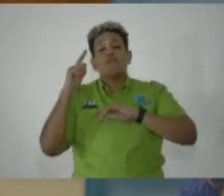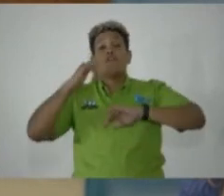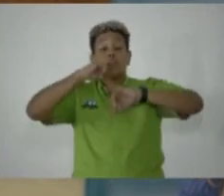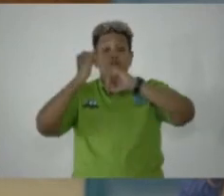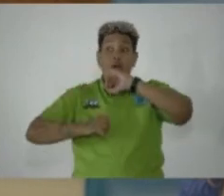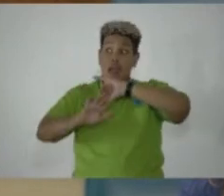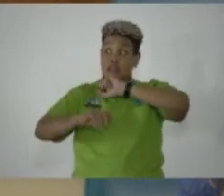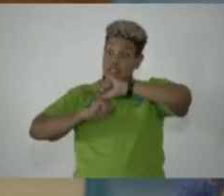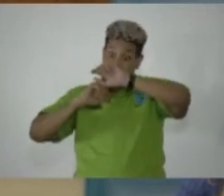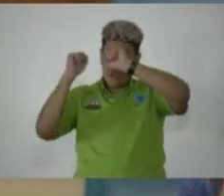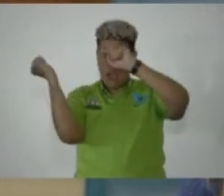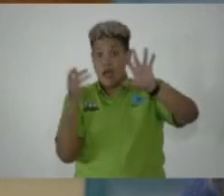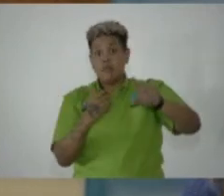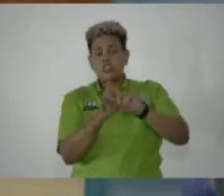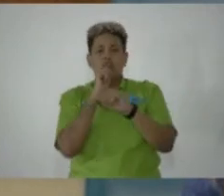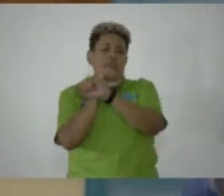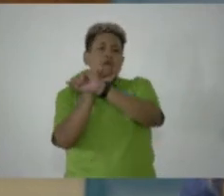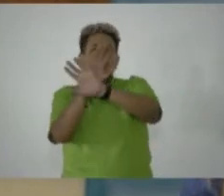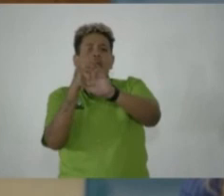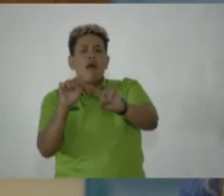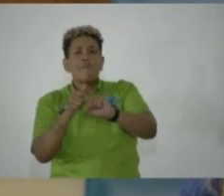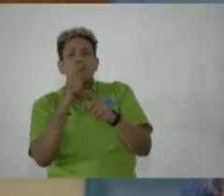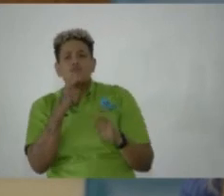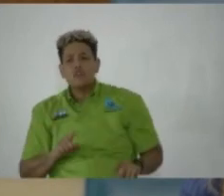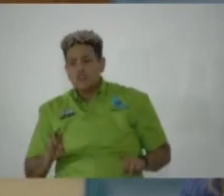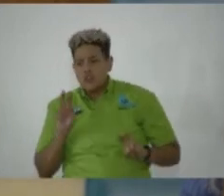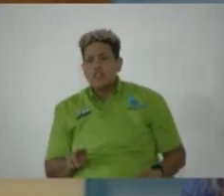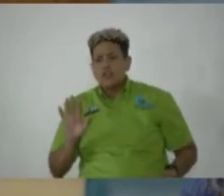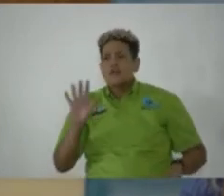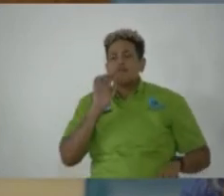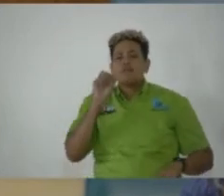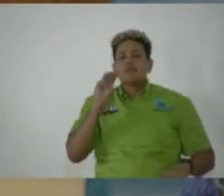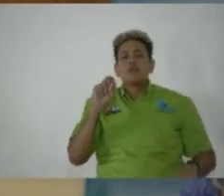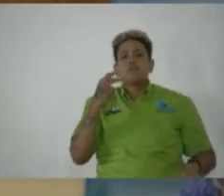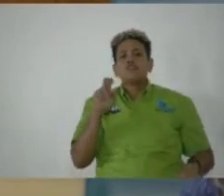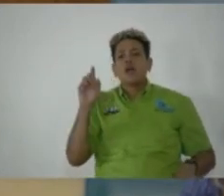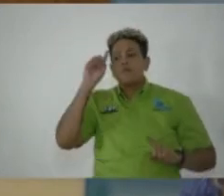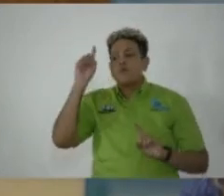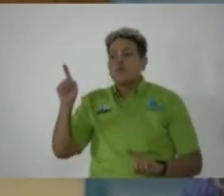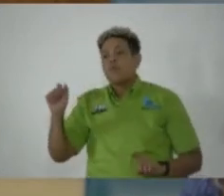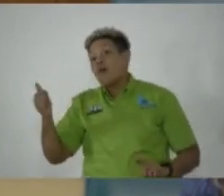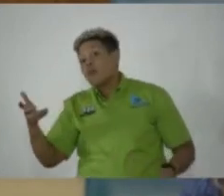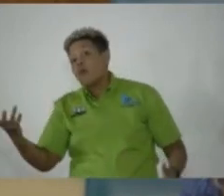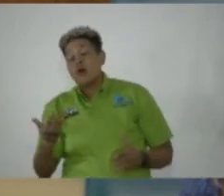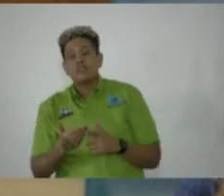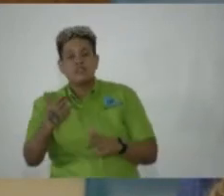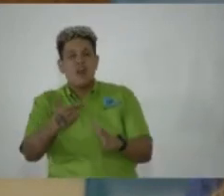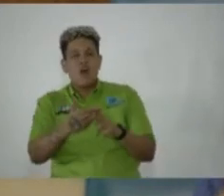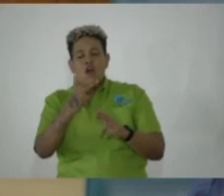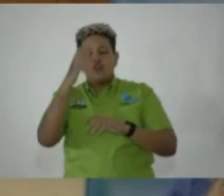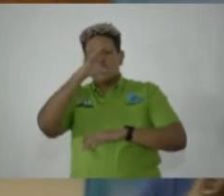abolition of slavery. As a result of his Sam Sharp, otherwise known as the Christmas